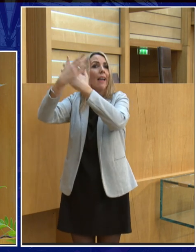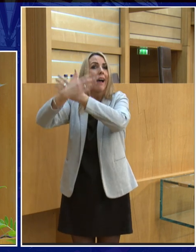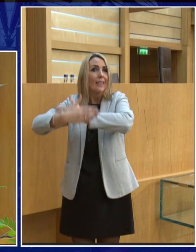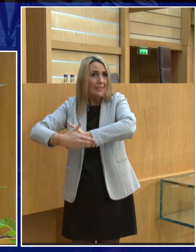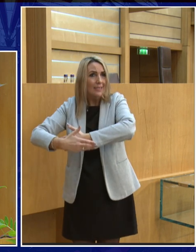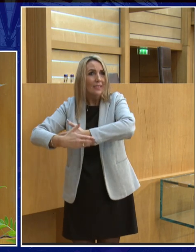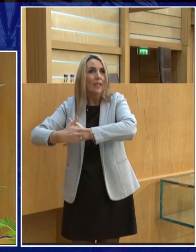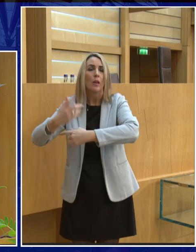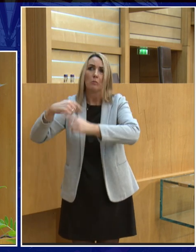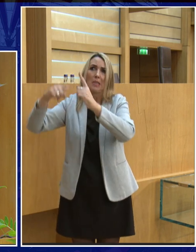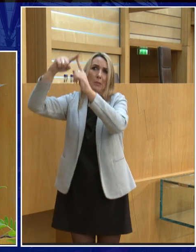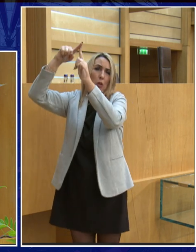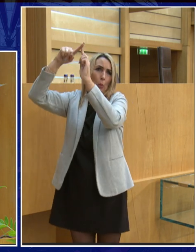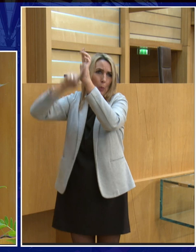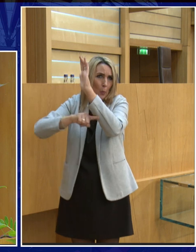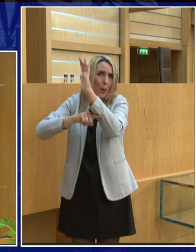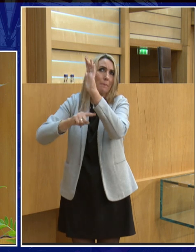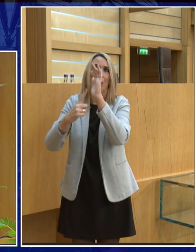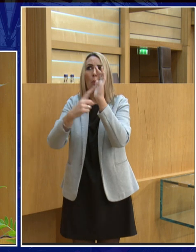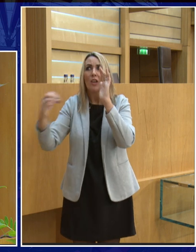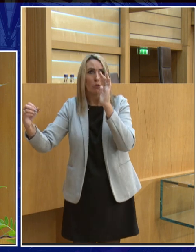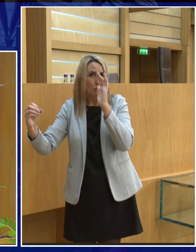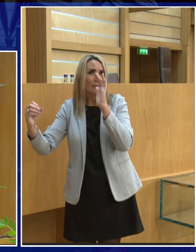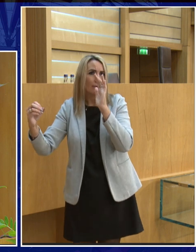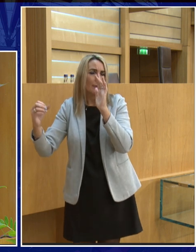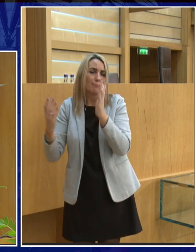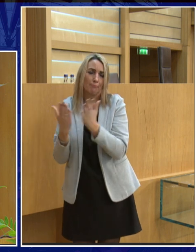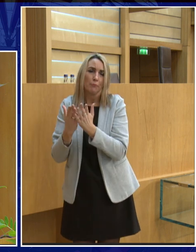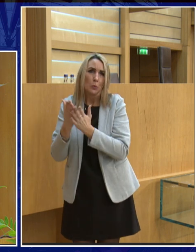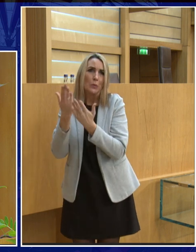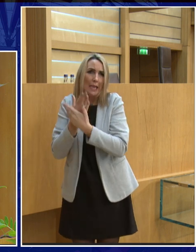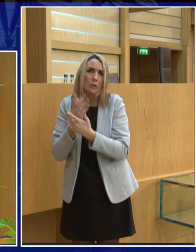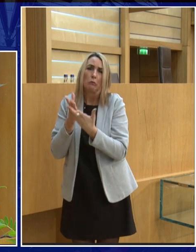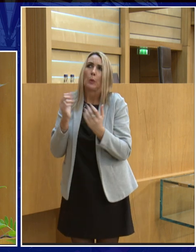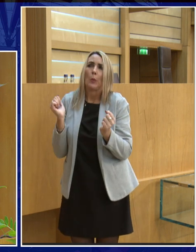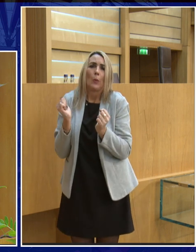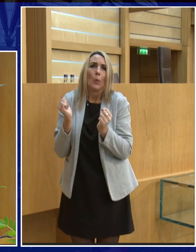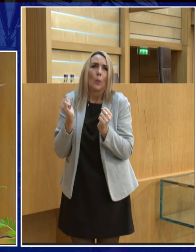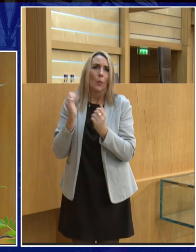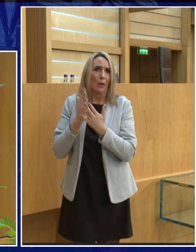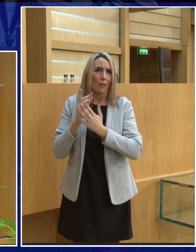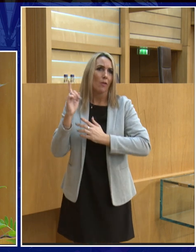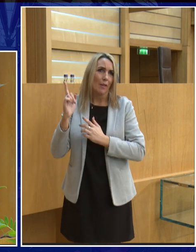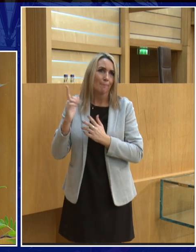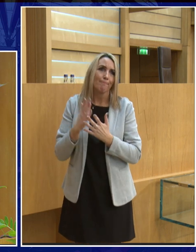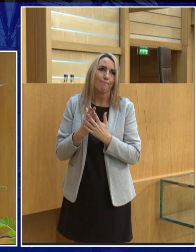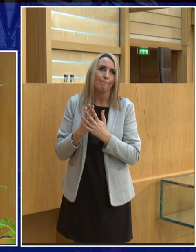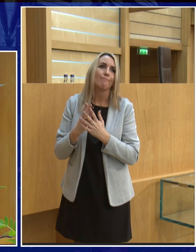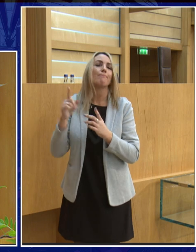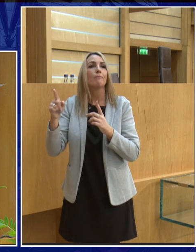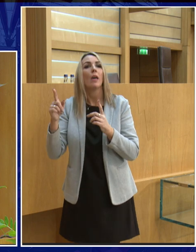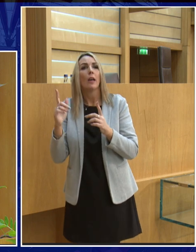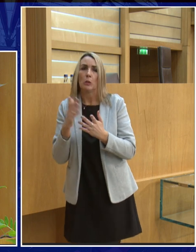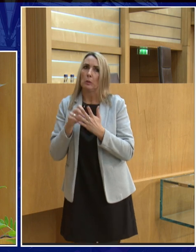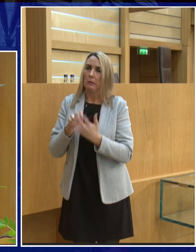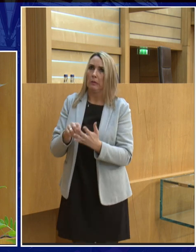the temperature plummets to minus sort of 100 degrees and it's sort of really really cold and so then that's quite